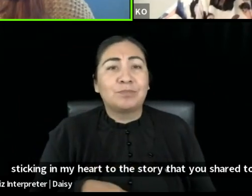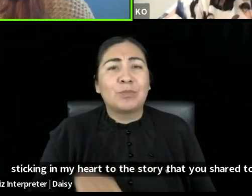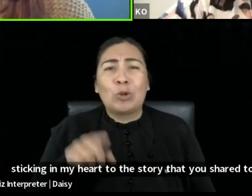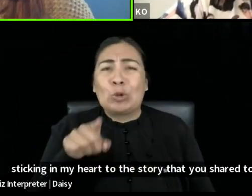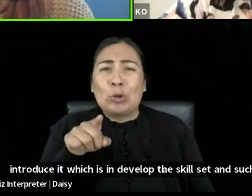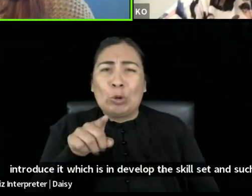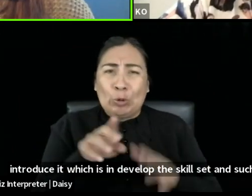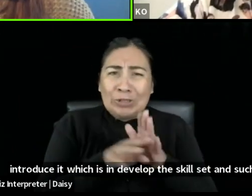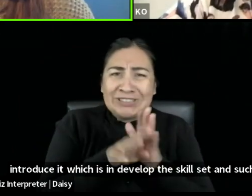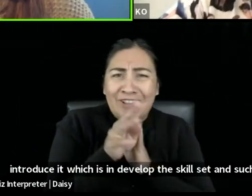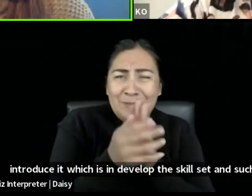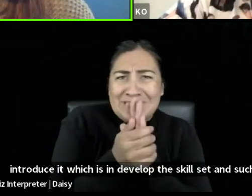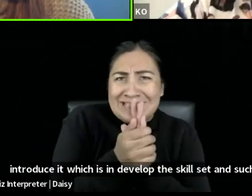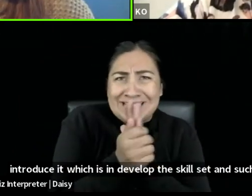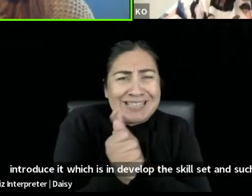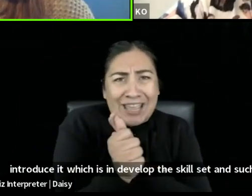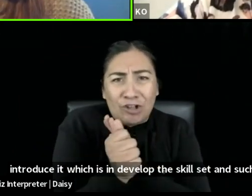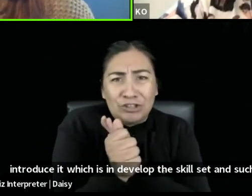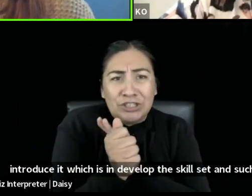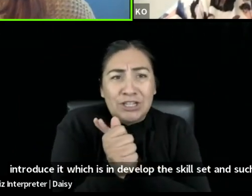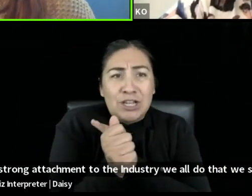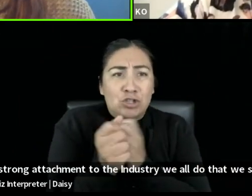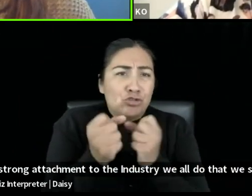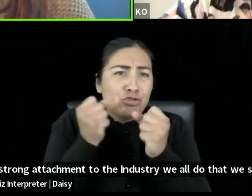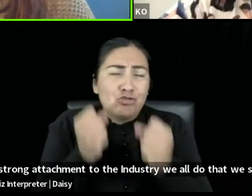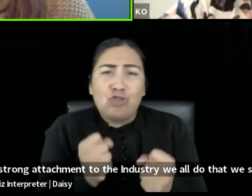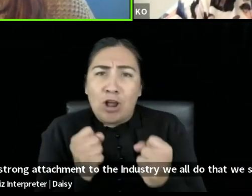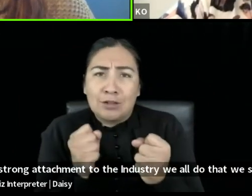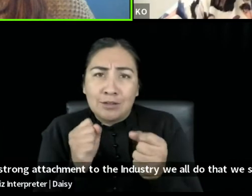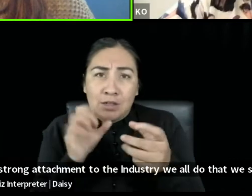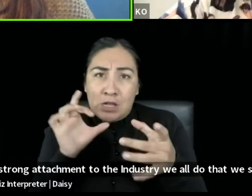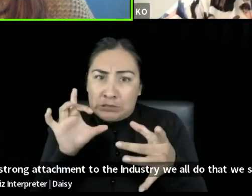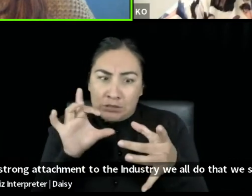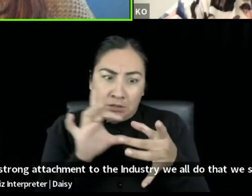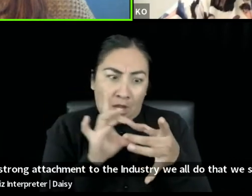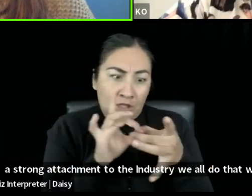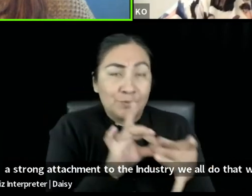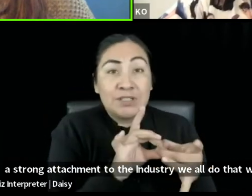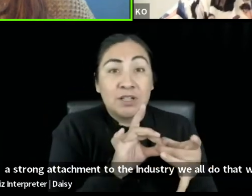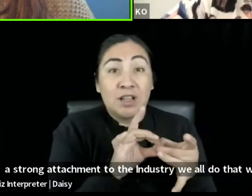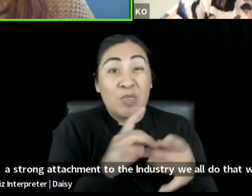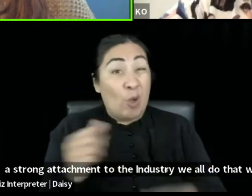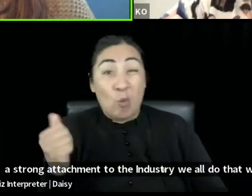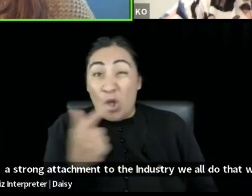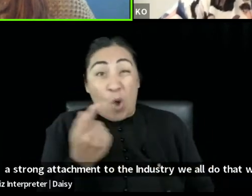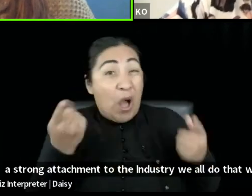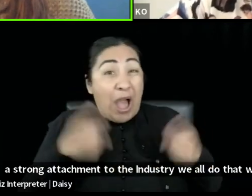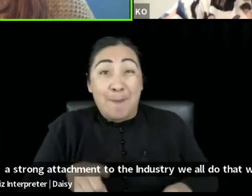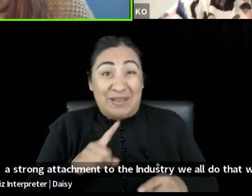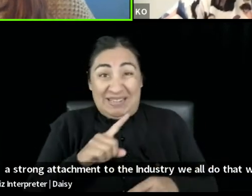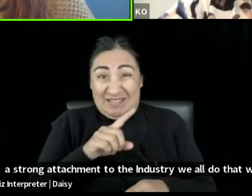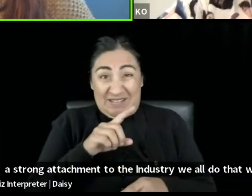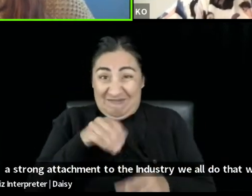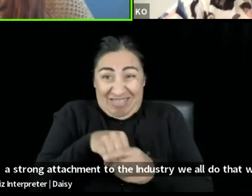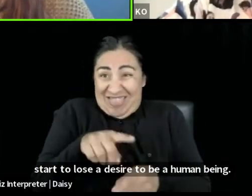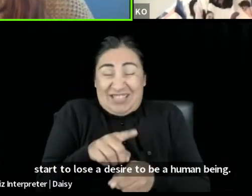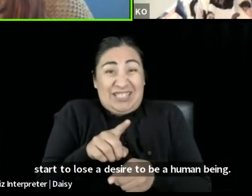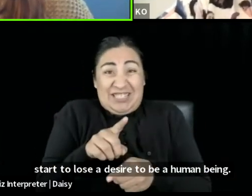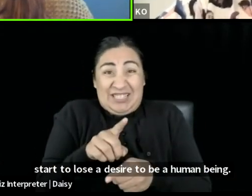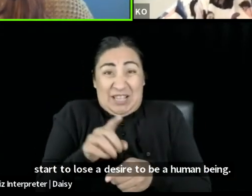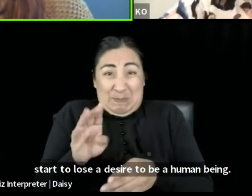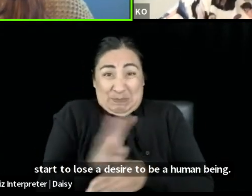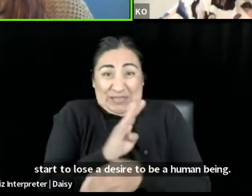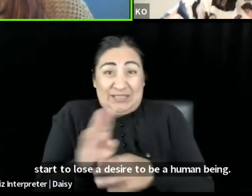attachment to the industry. We all do that. We start to lose a desire to be a human being while we're